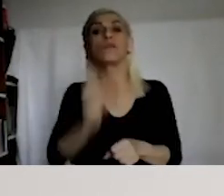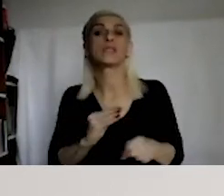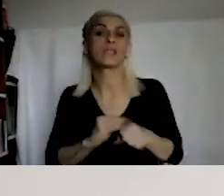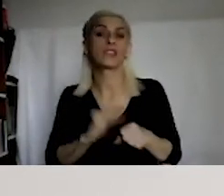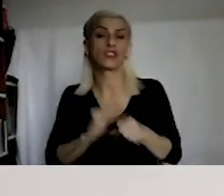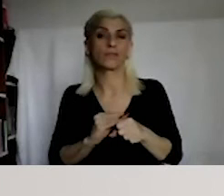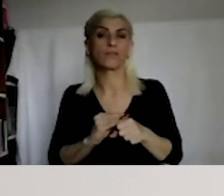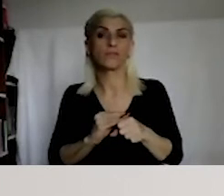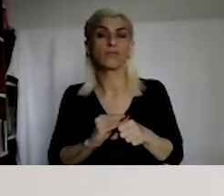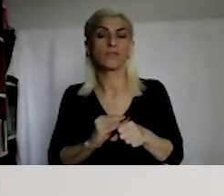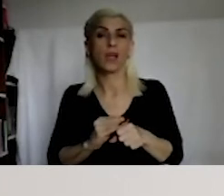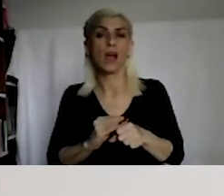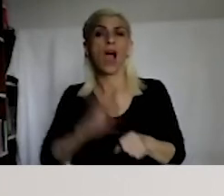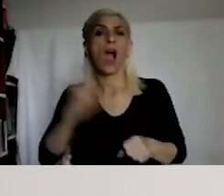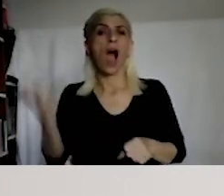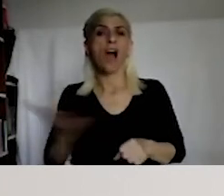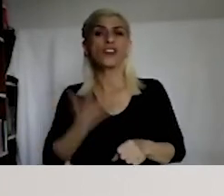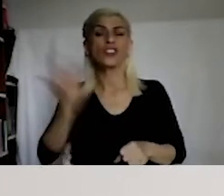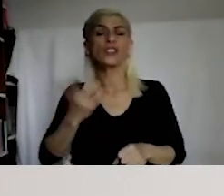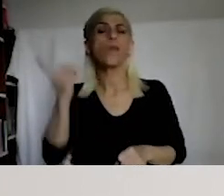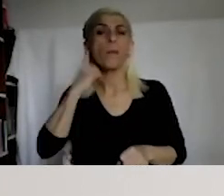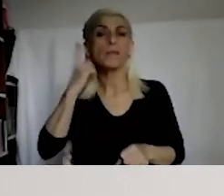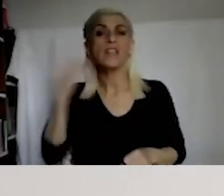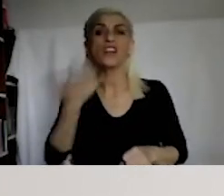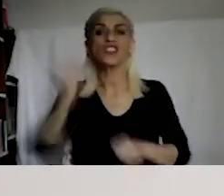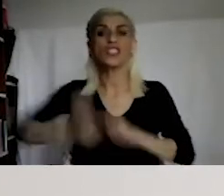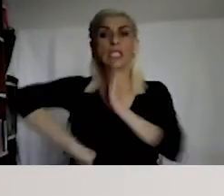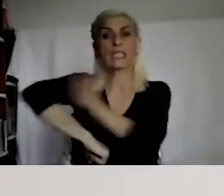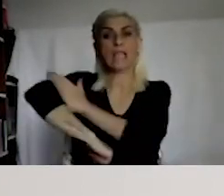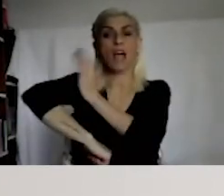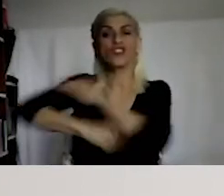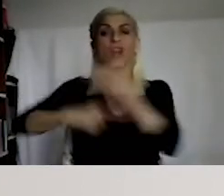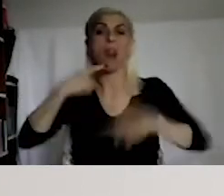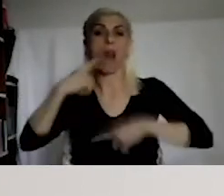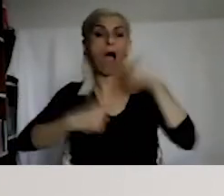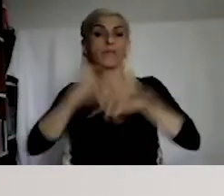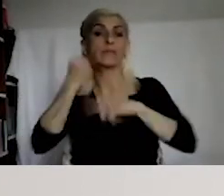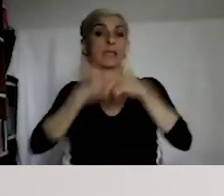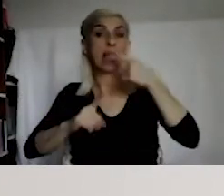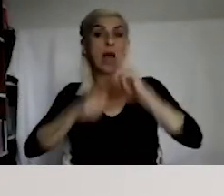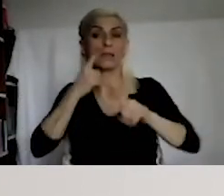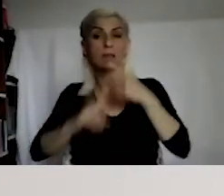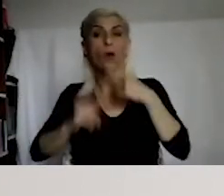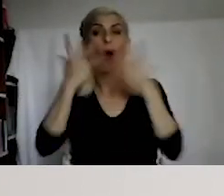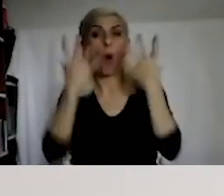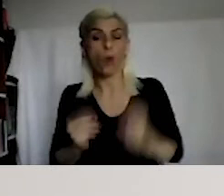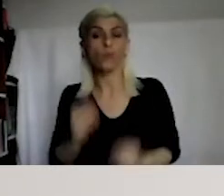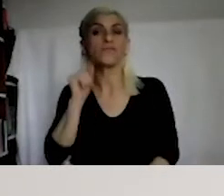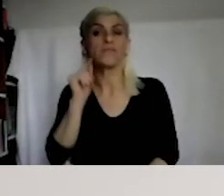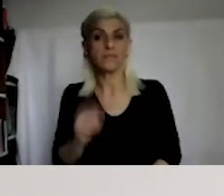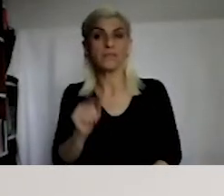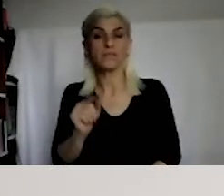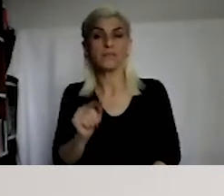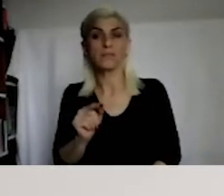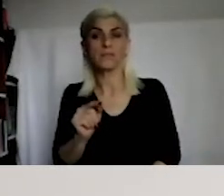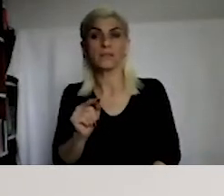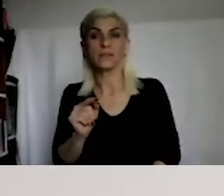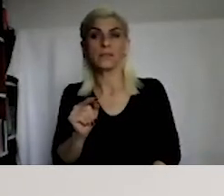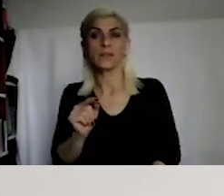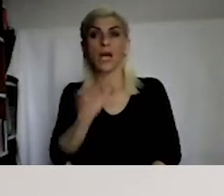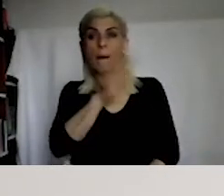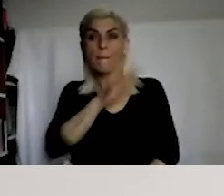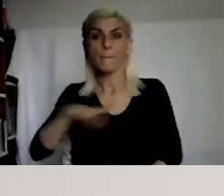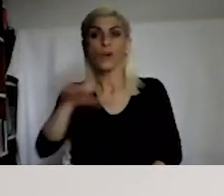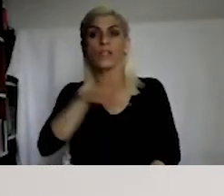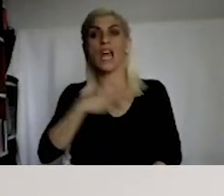The politicians used some extremist discourses, and the court